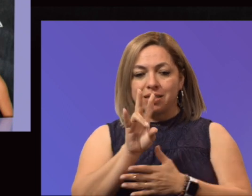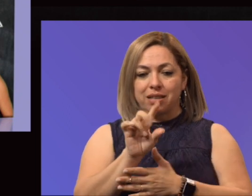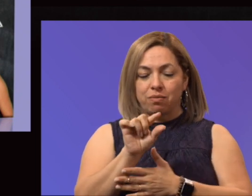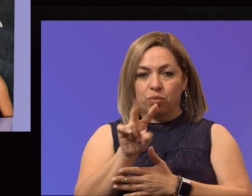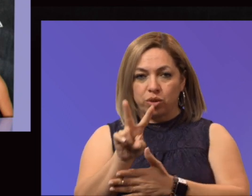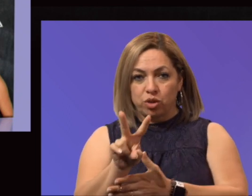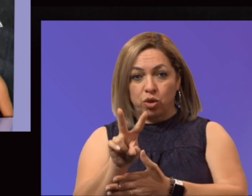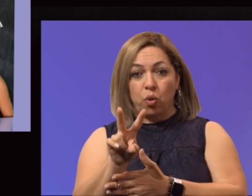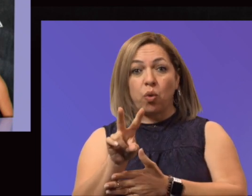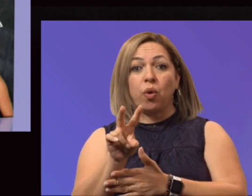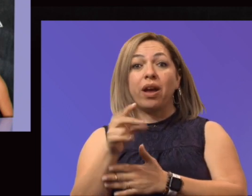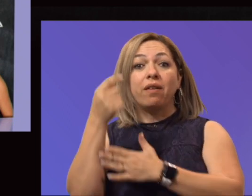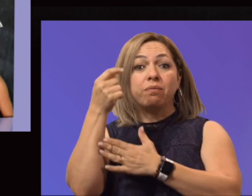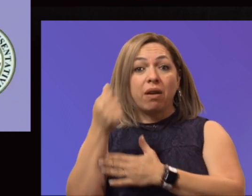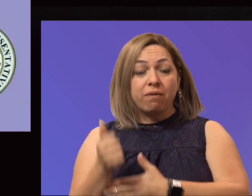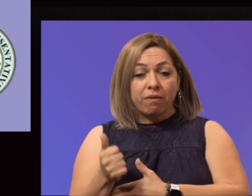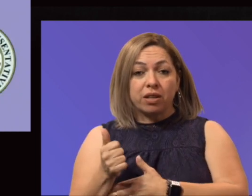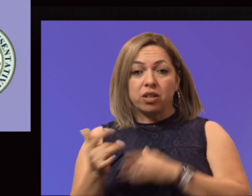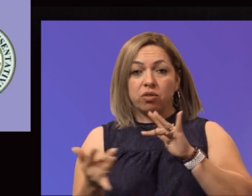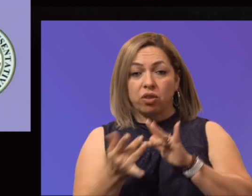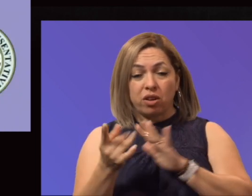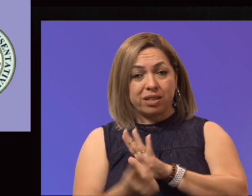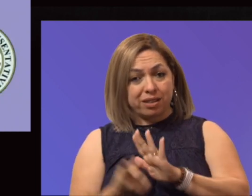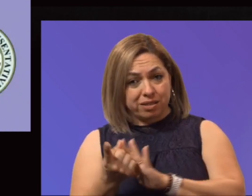literally on contact hour generation.